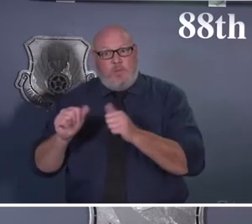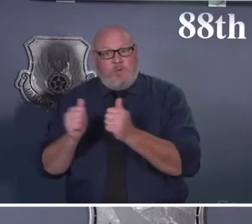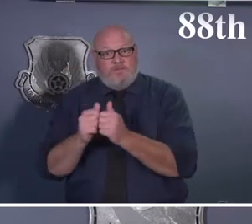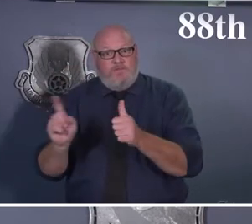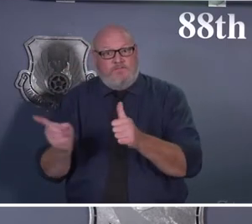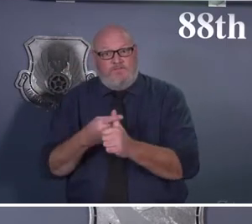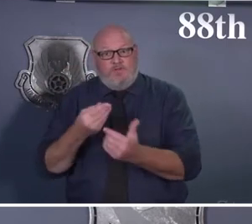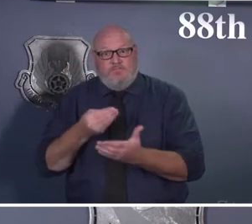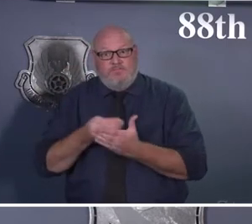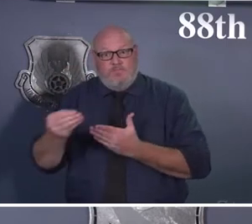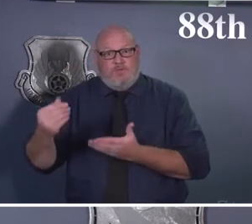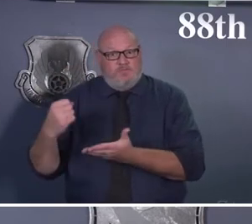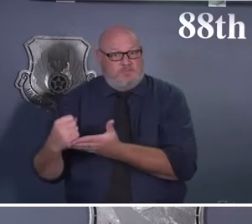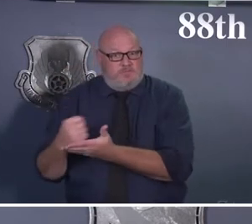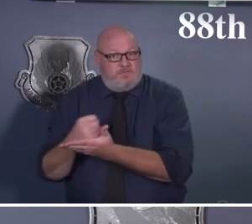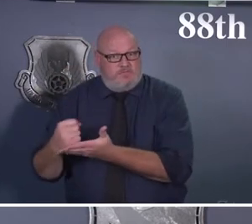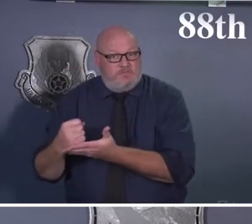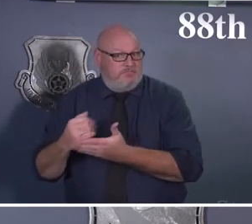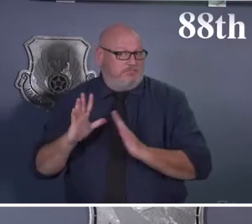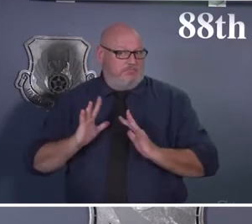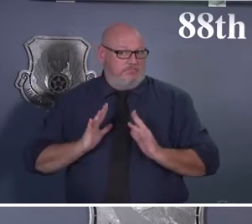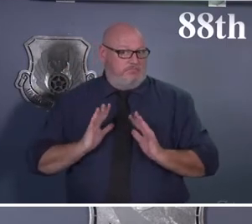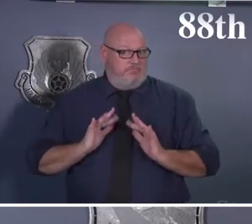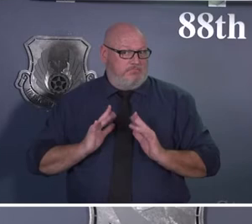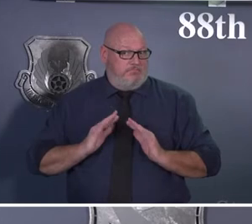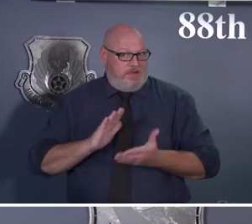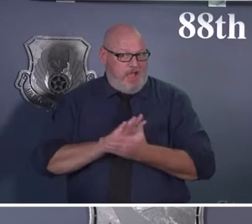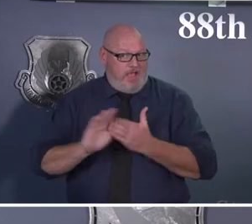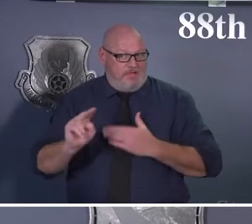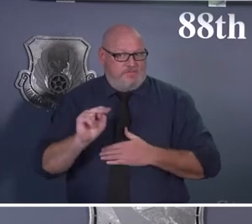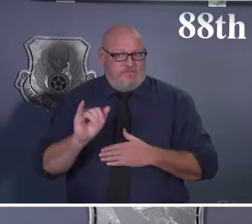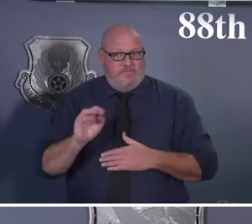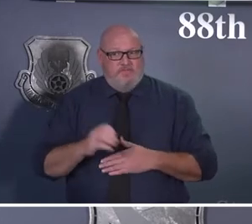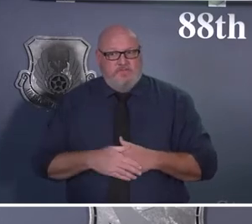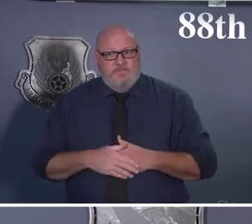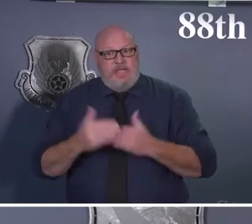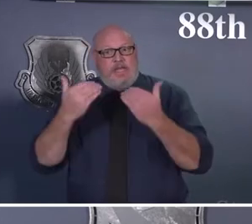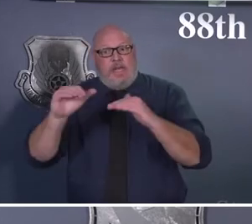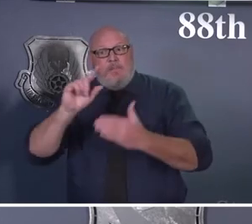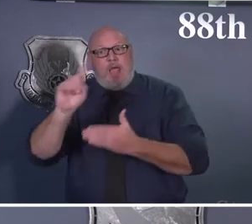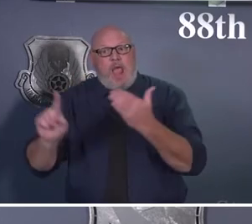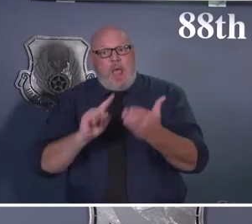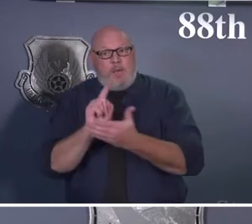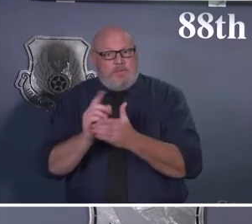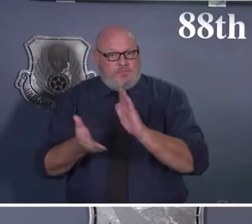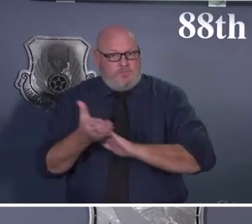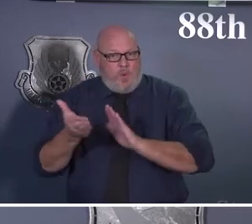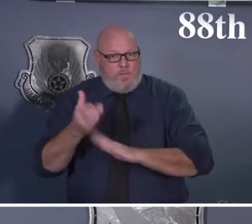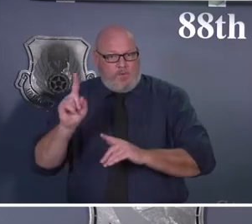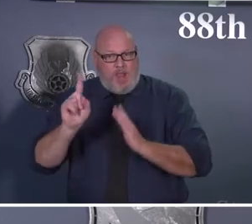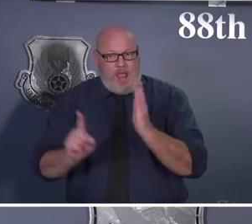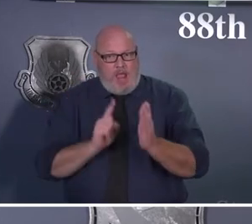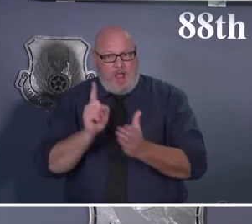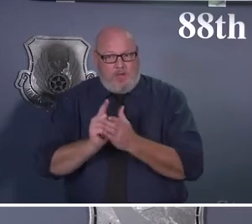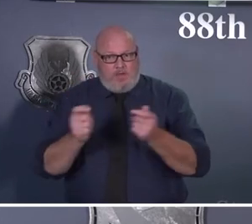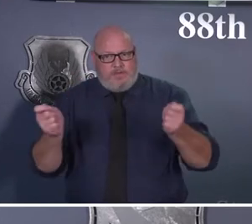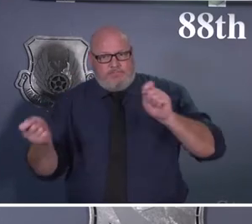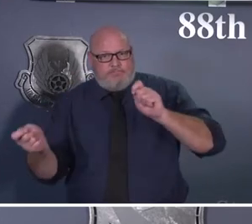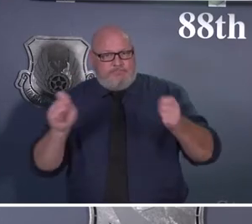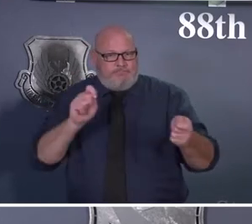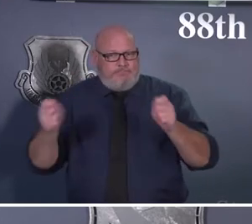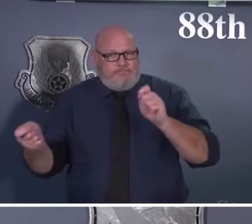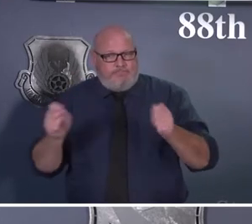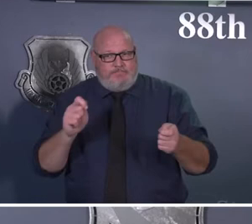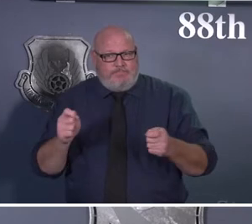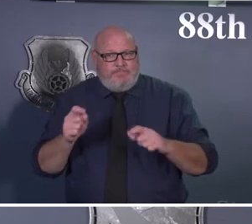dining options will be open with limited operations. This means that our hours of operation may be modified based on our base staffing or